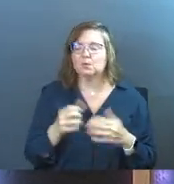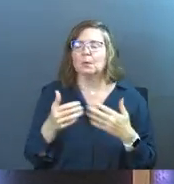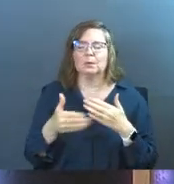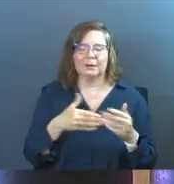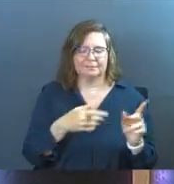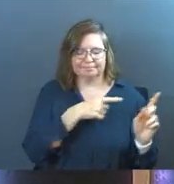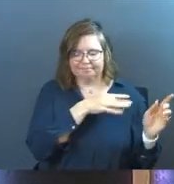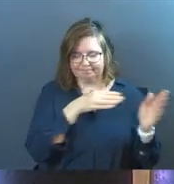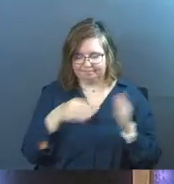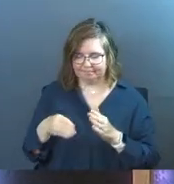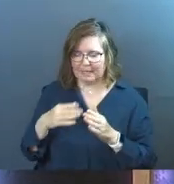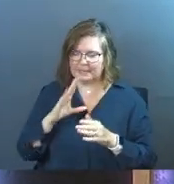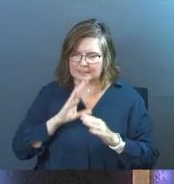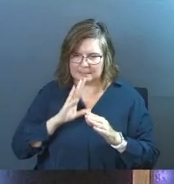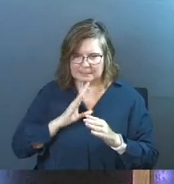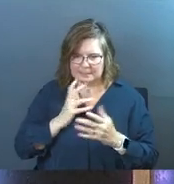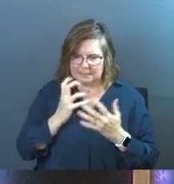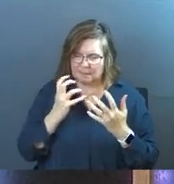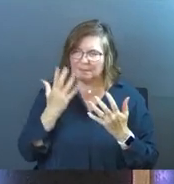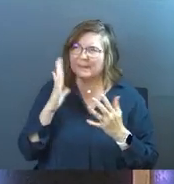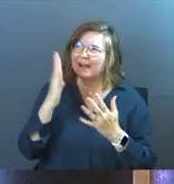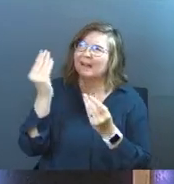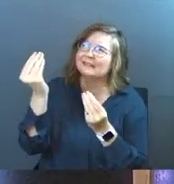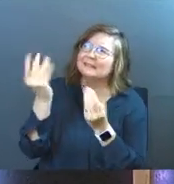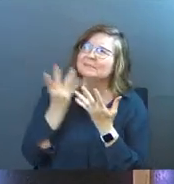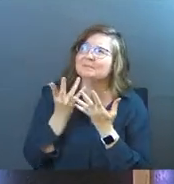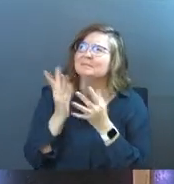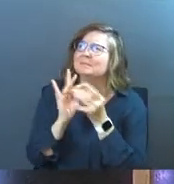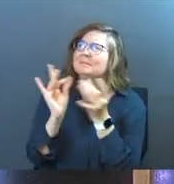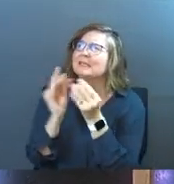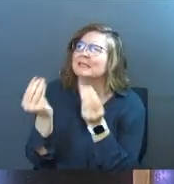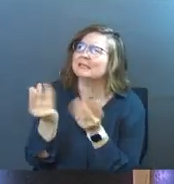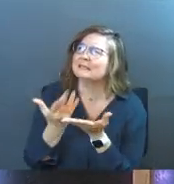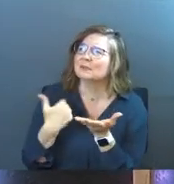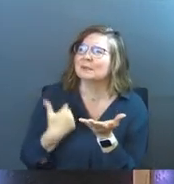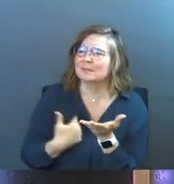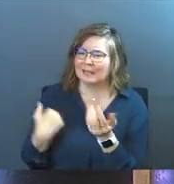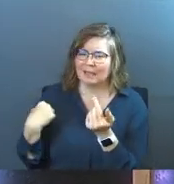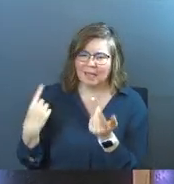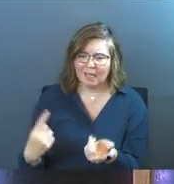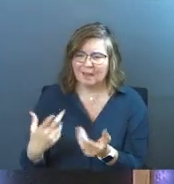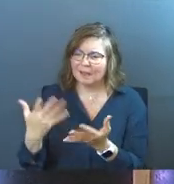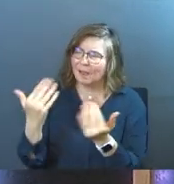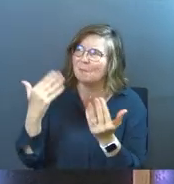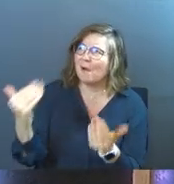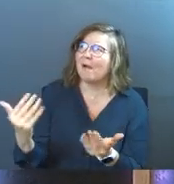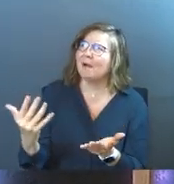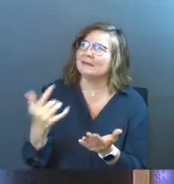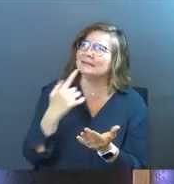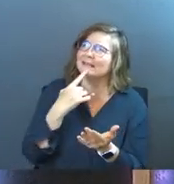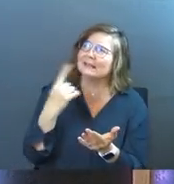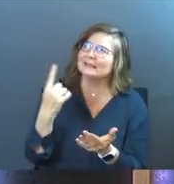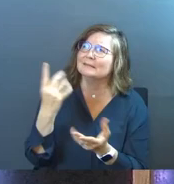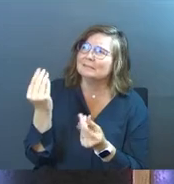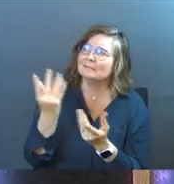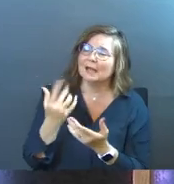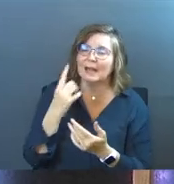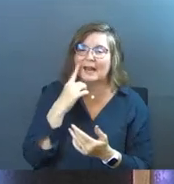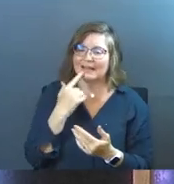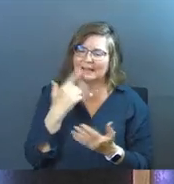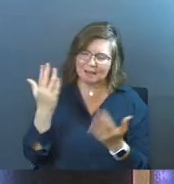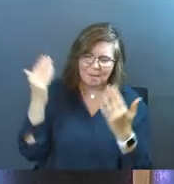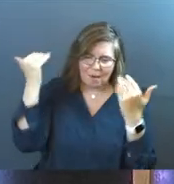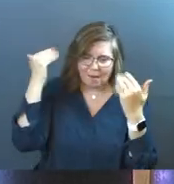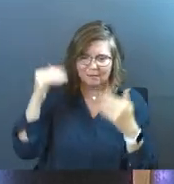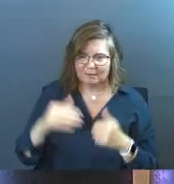I'm getting frustrated and I'm like, God, speak to me. It's been this long. Come on. And I think I said,